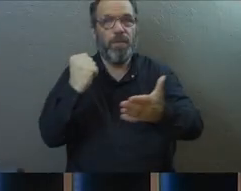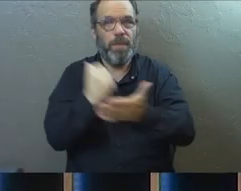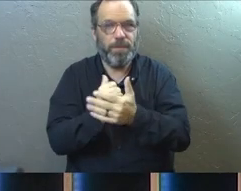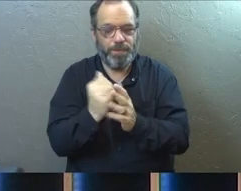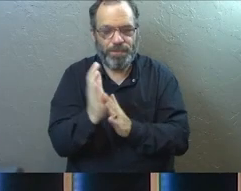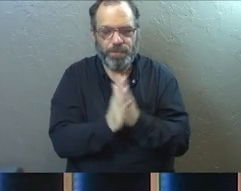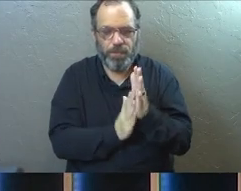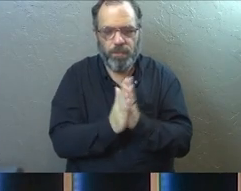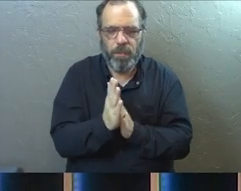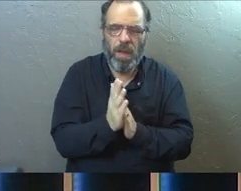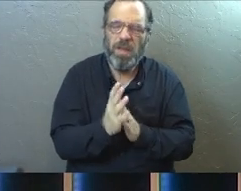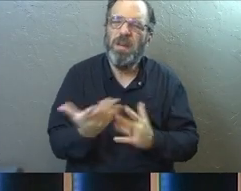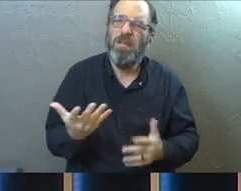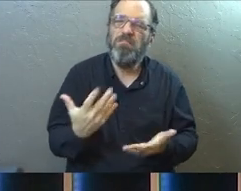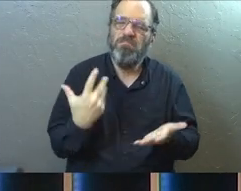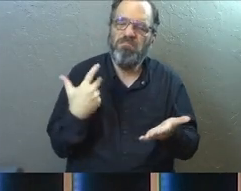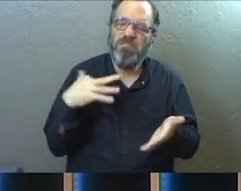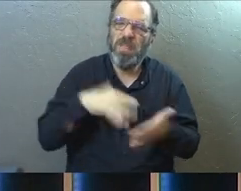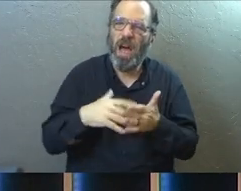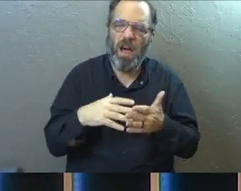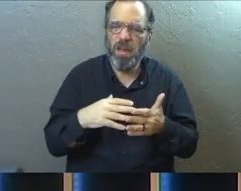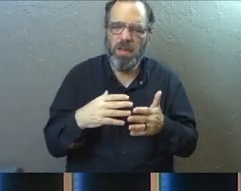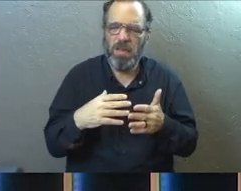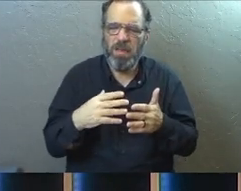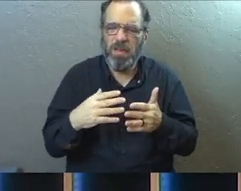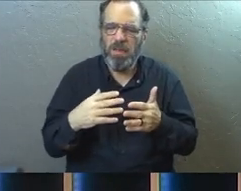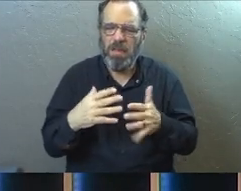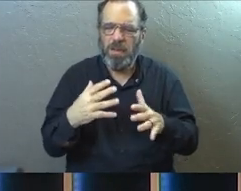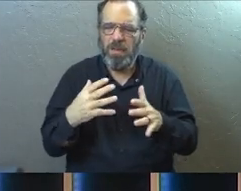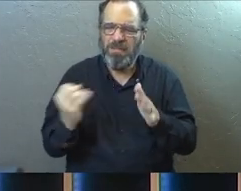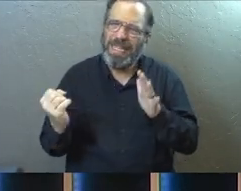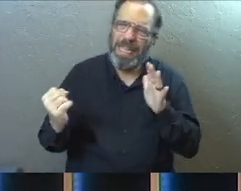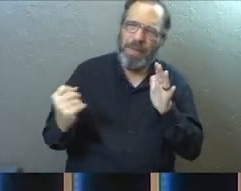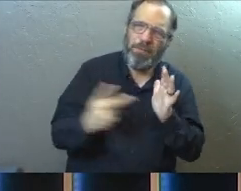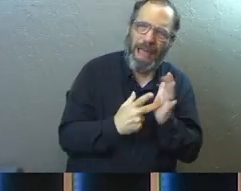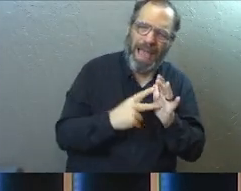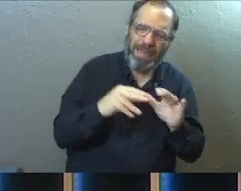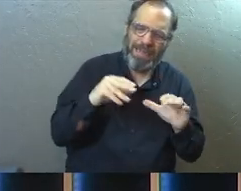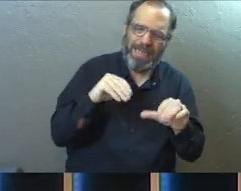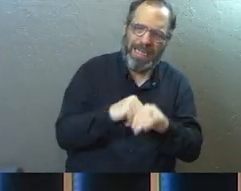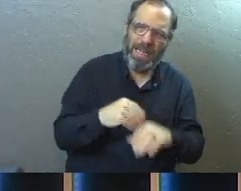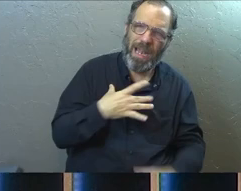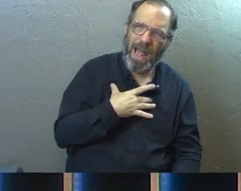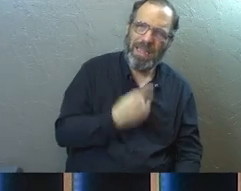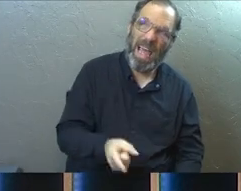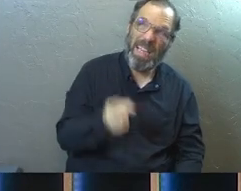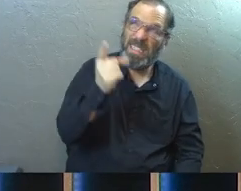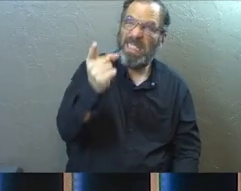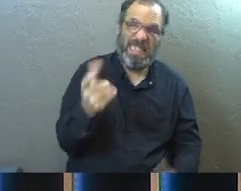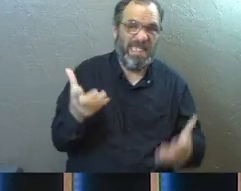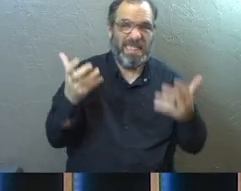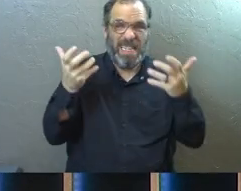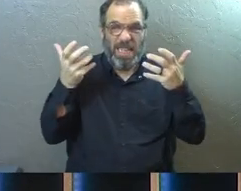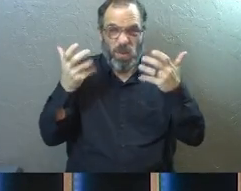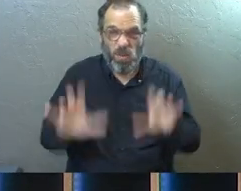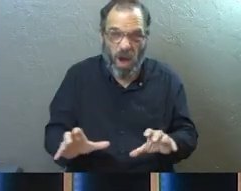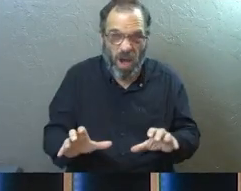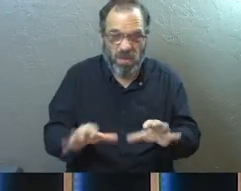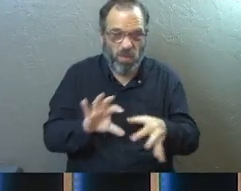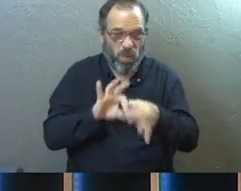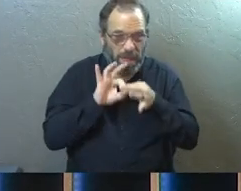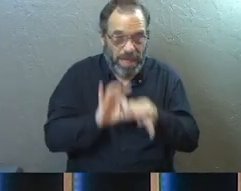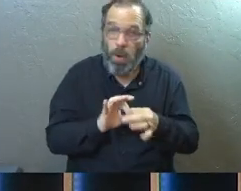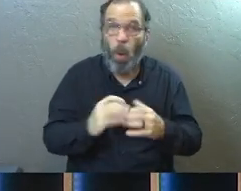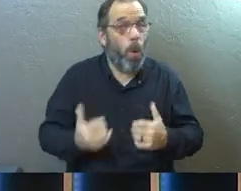So, we're talking about falling back in like this morning. God doesn't want our relationships or our